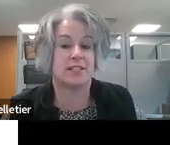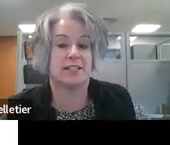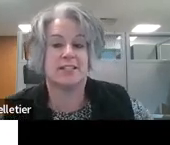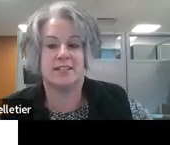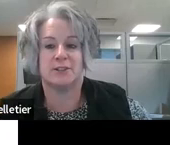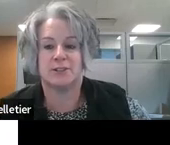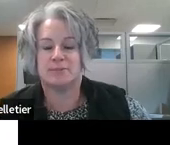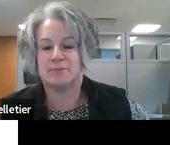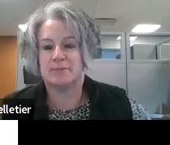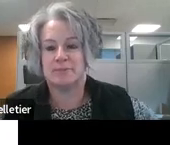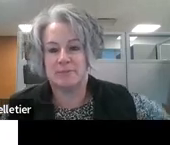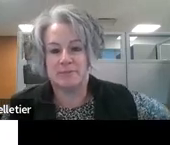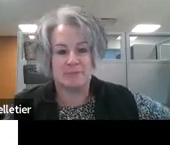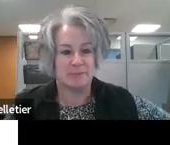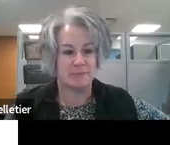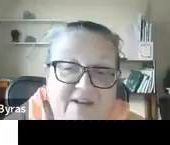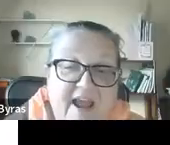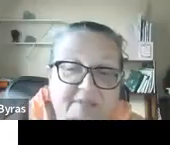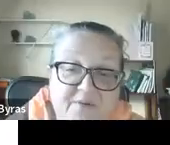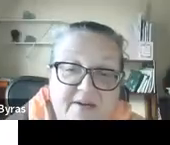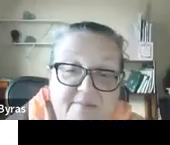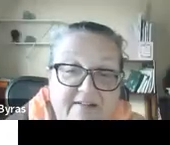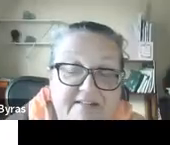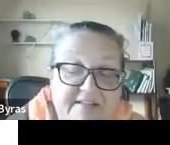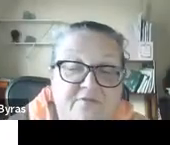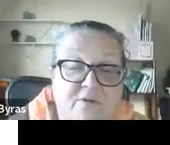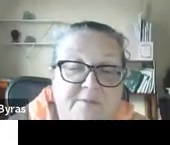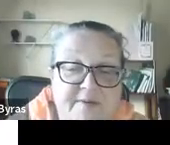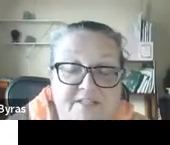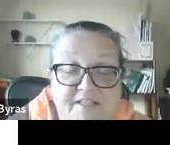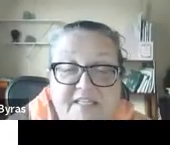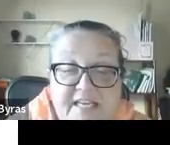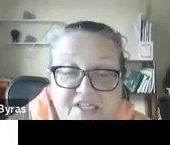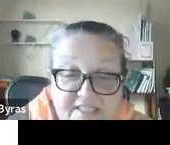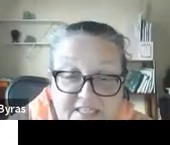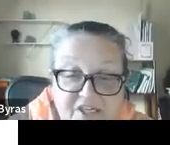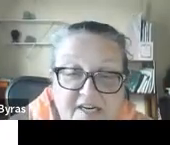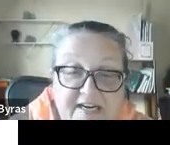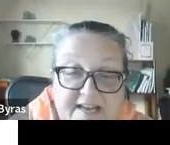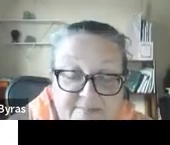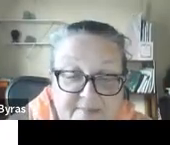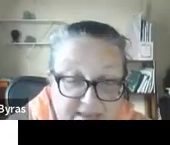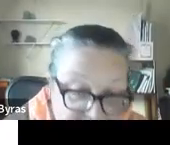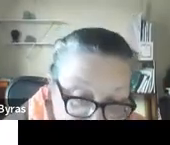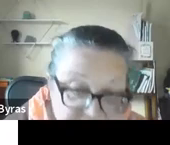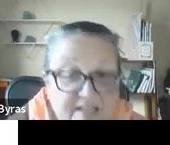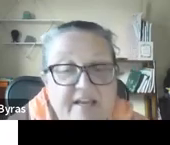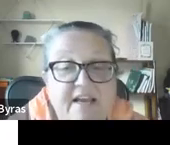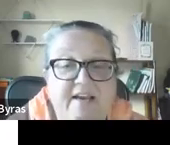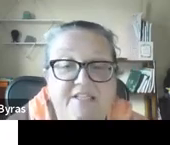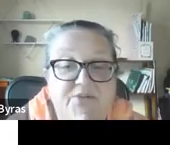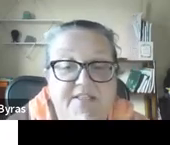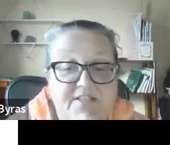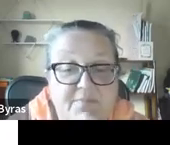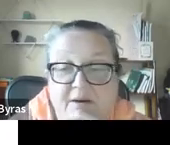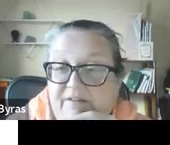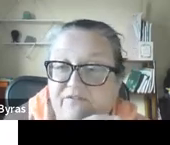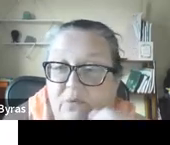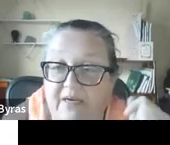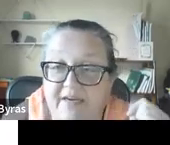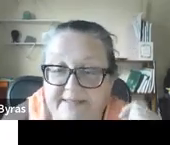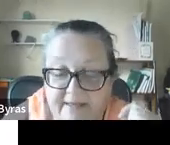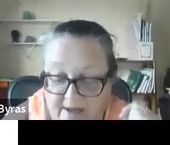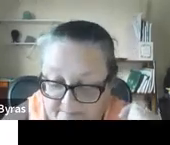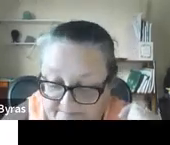school for 16 years. Thank you, and I'm Leora Byrus. I'm a former special education teacher at an SPPS, and I joined the